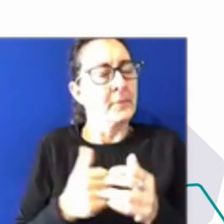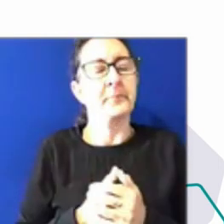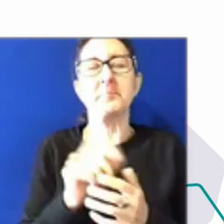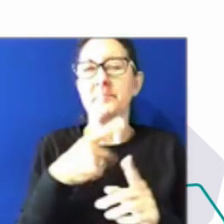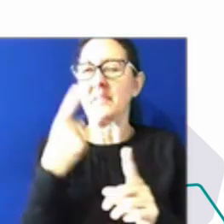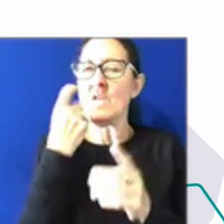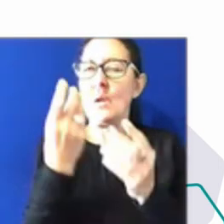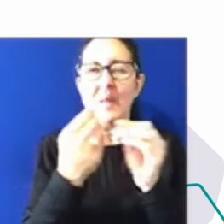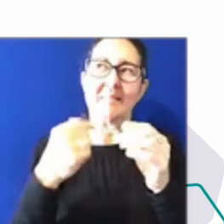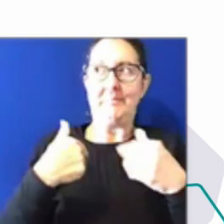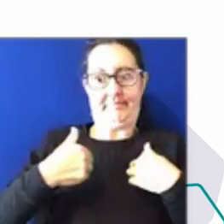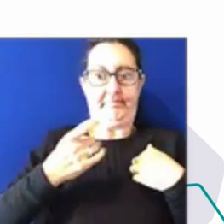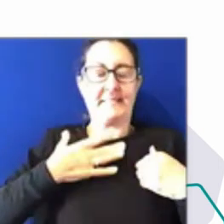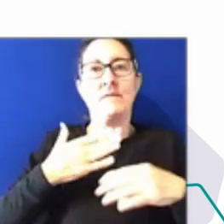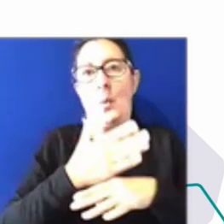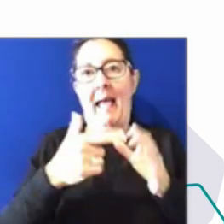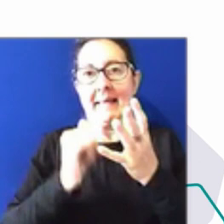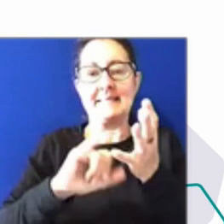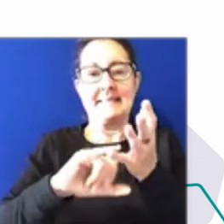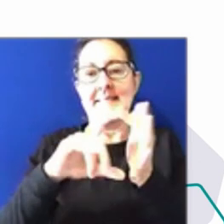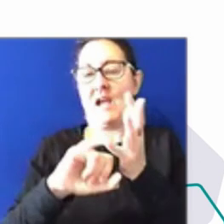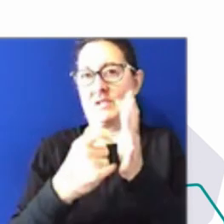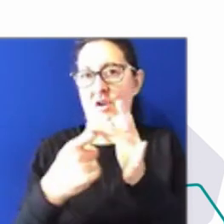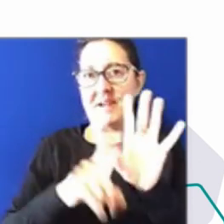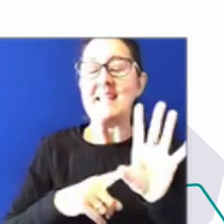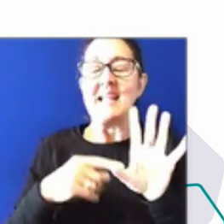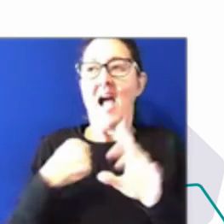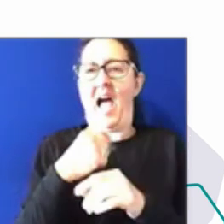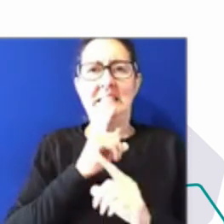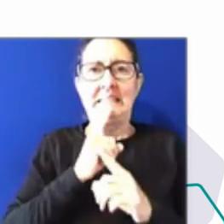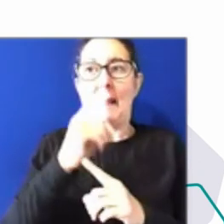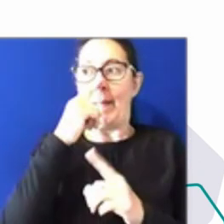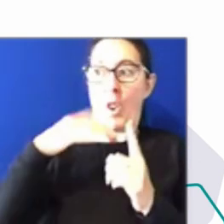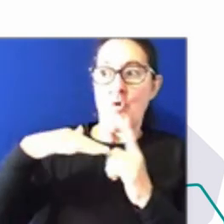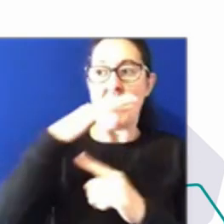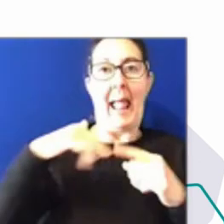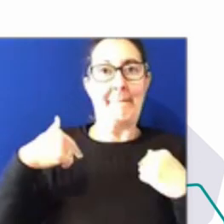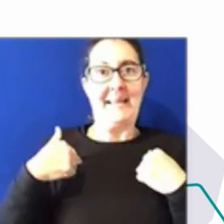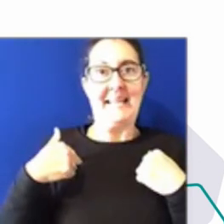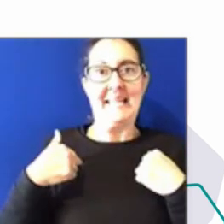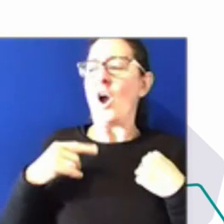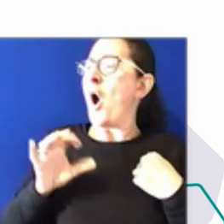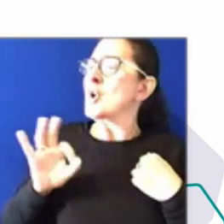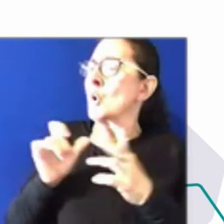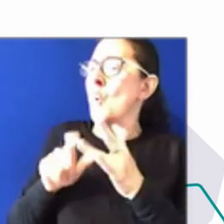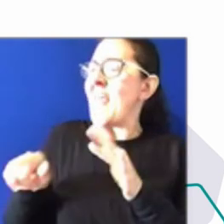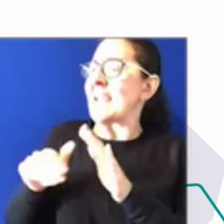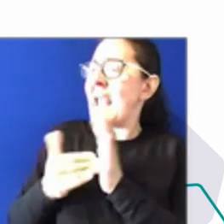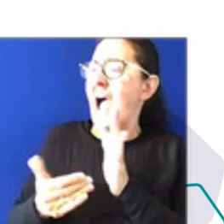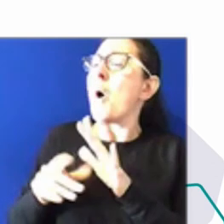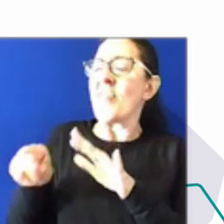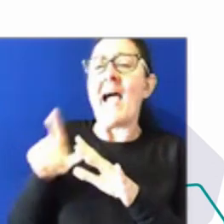be telling people around me to stop working, to not do that now. That can wait. And